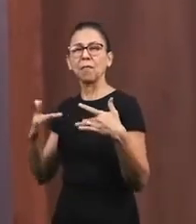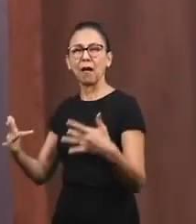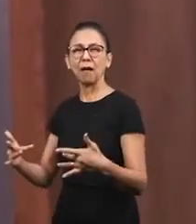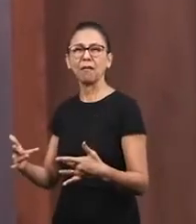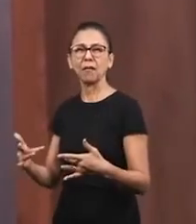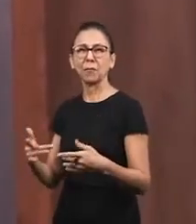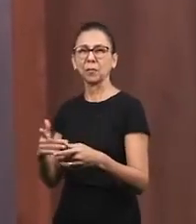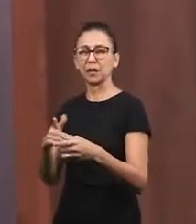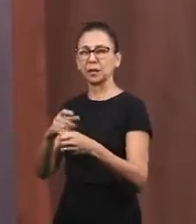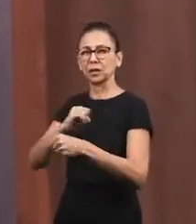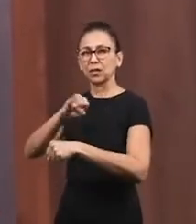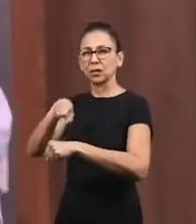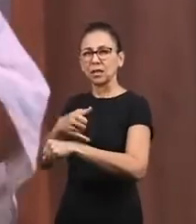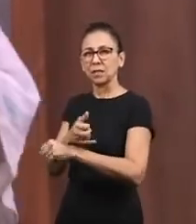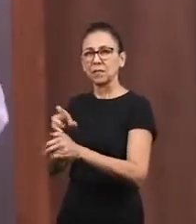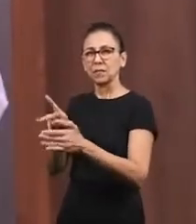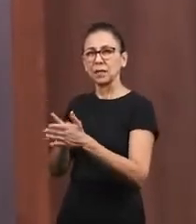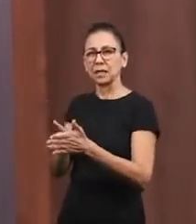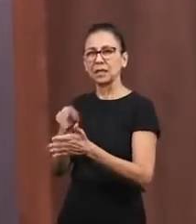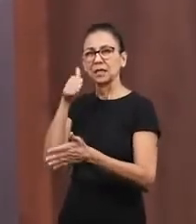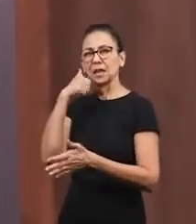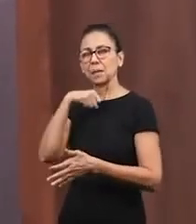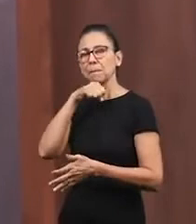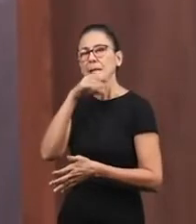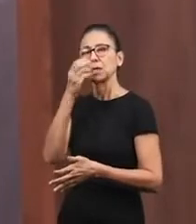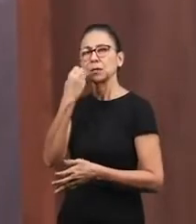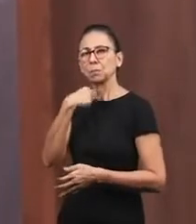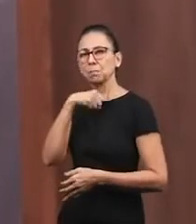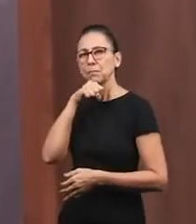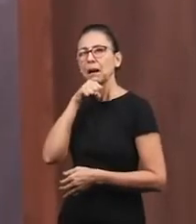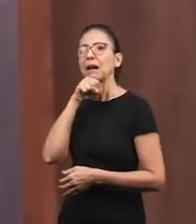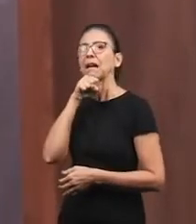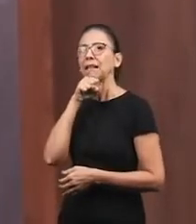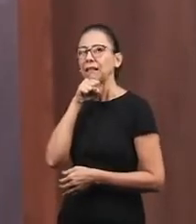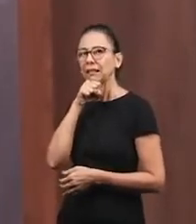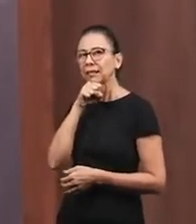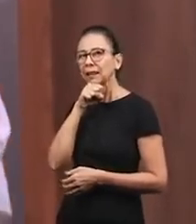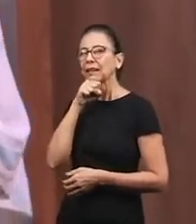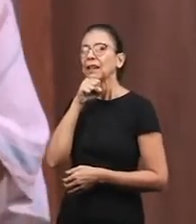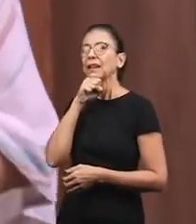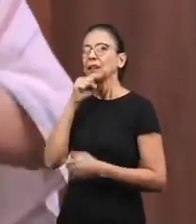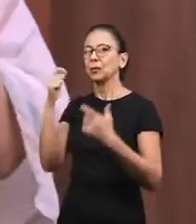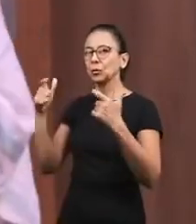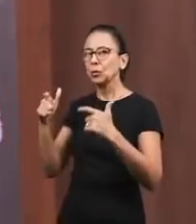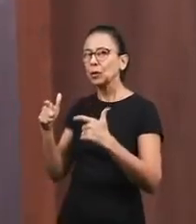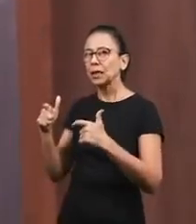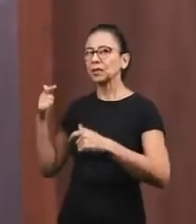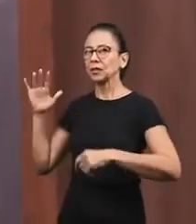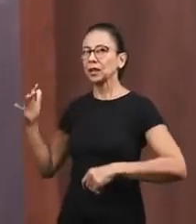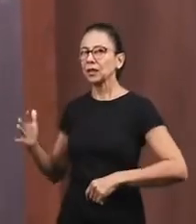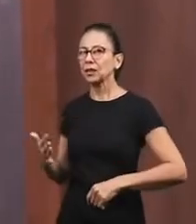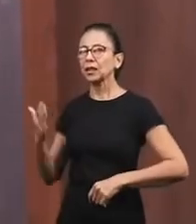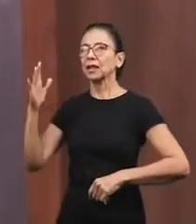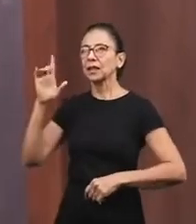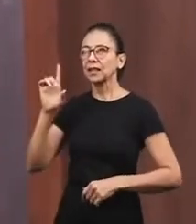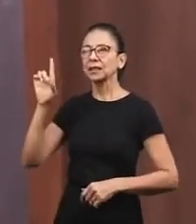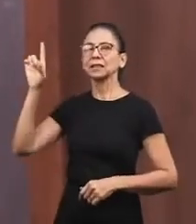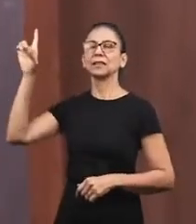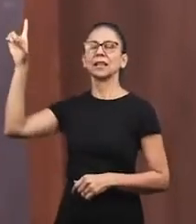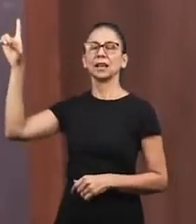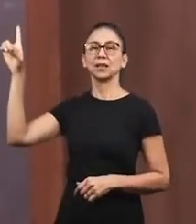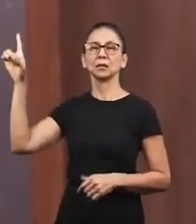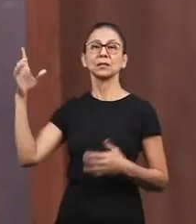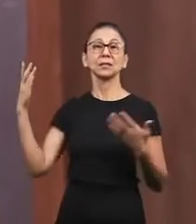Nehemiah loved the city of his parents they loved that place because it was a place of worship to the Lord